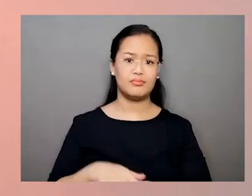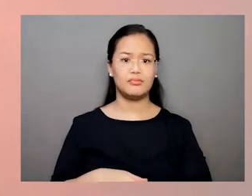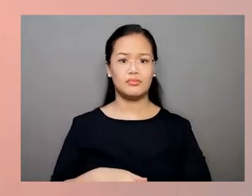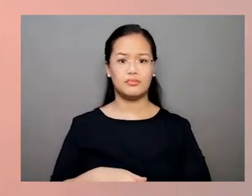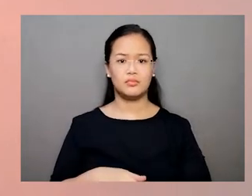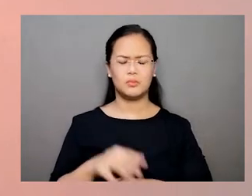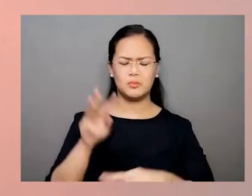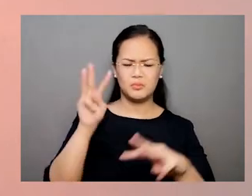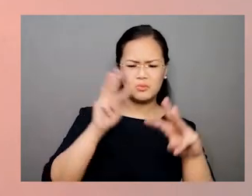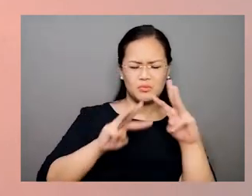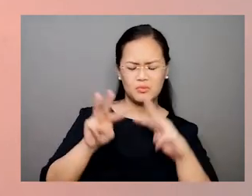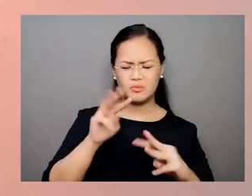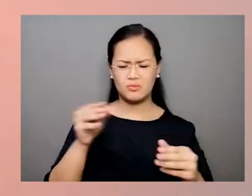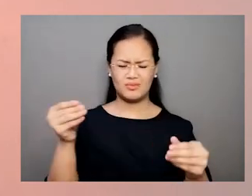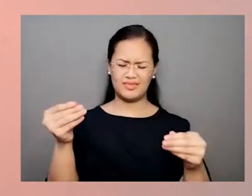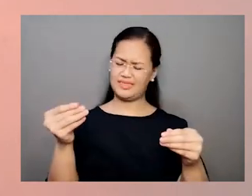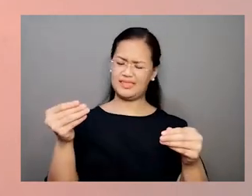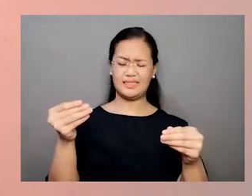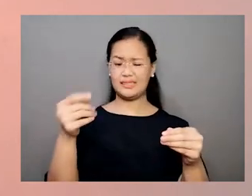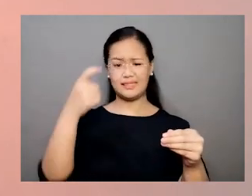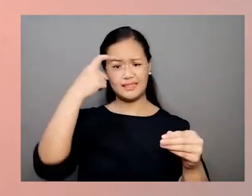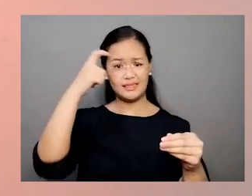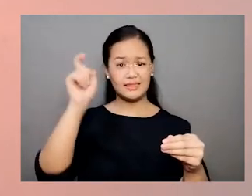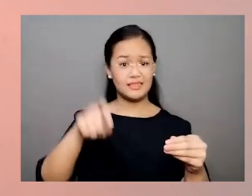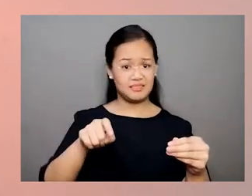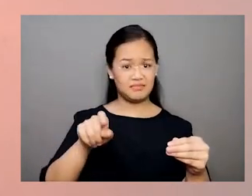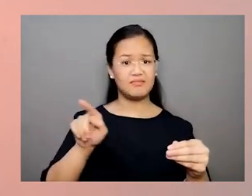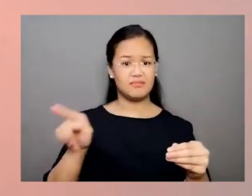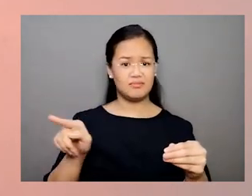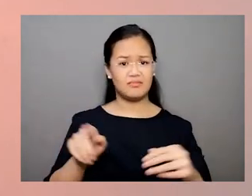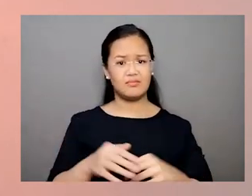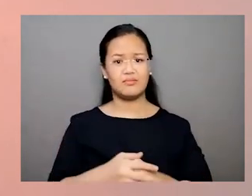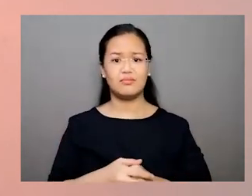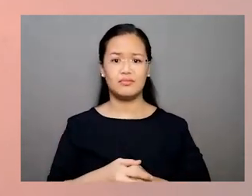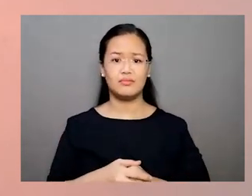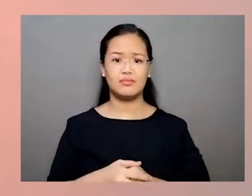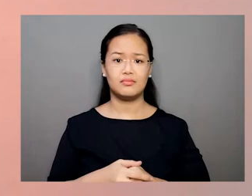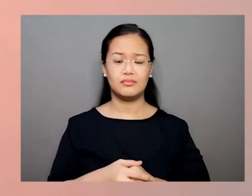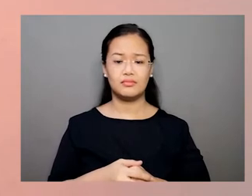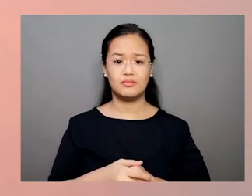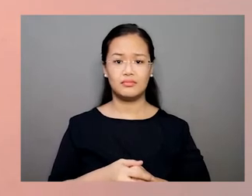He was worried about the document that he could not even understand.